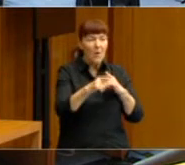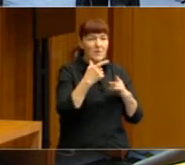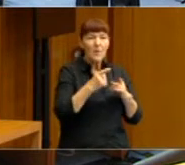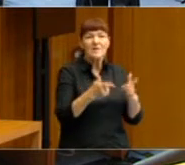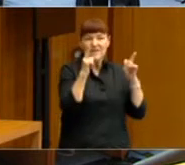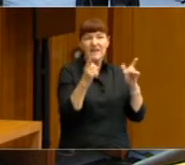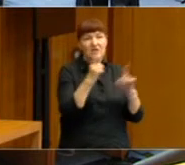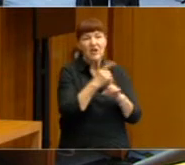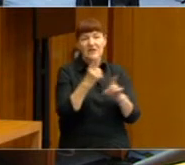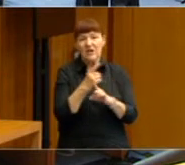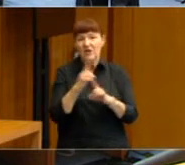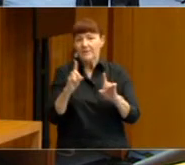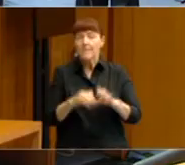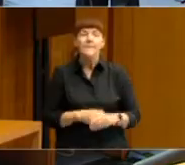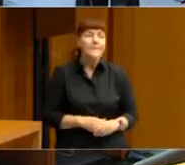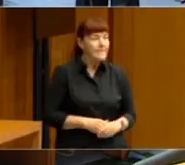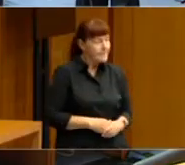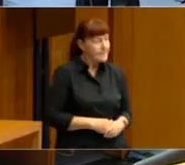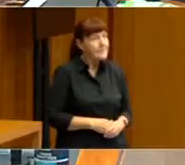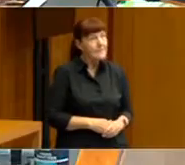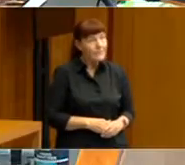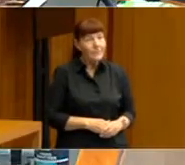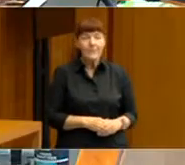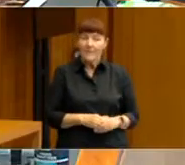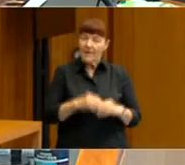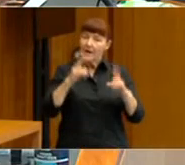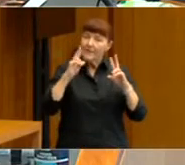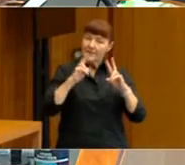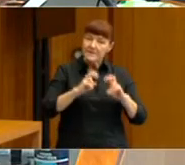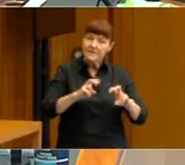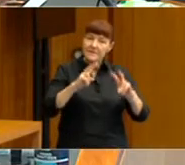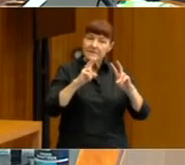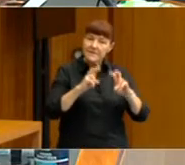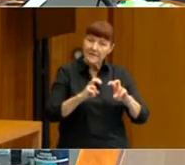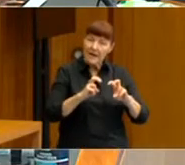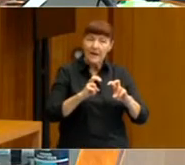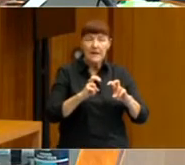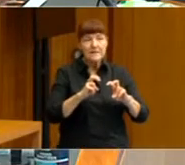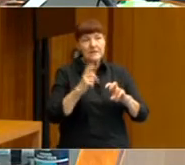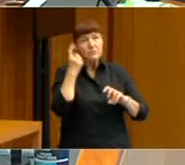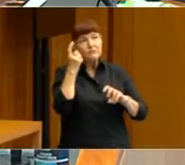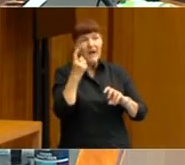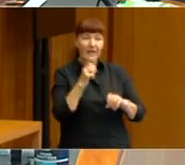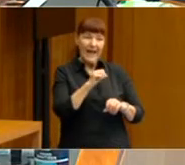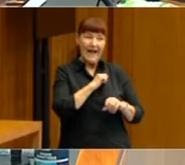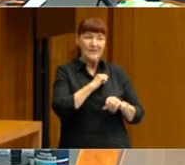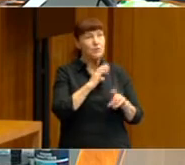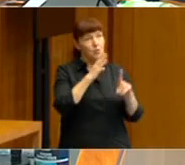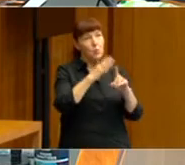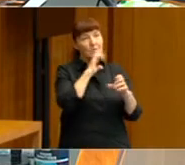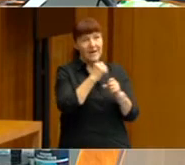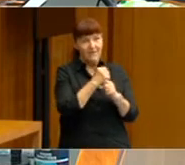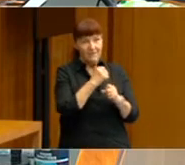that. Sure. So studies looking at attitudes towards government have looked at three